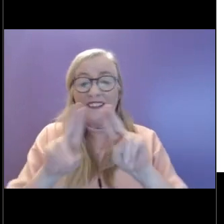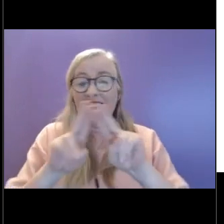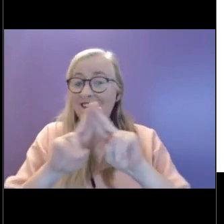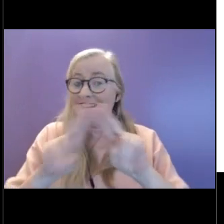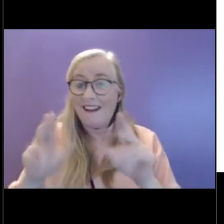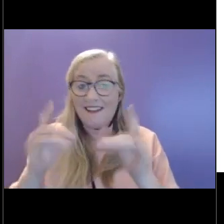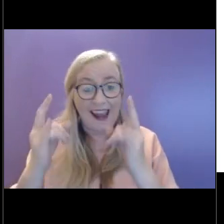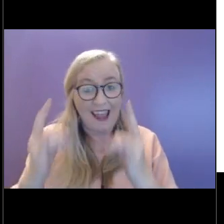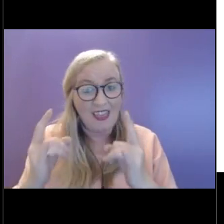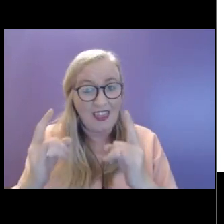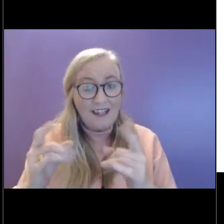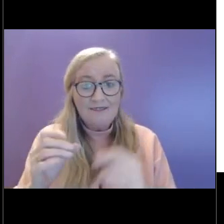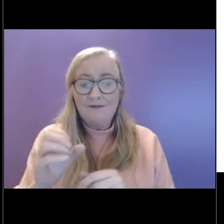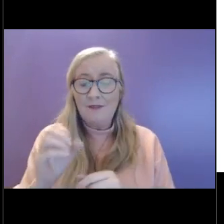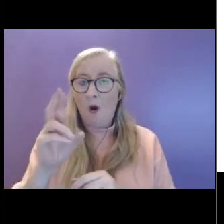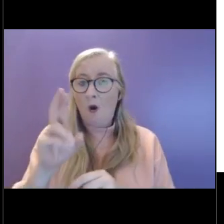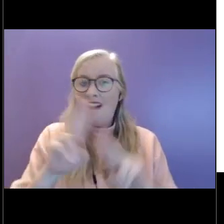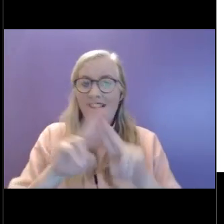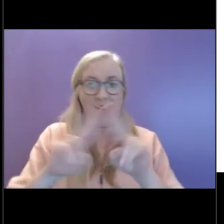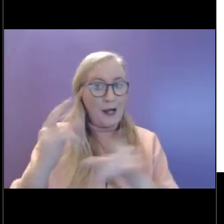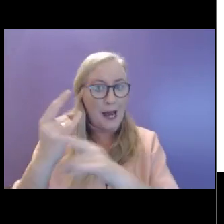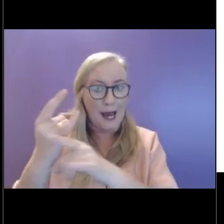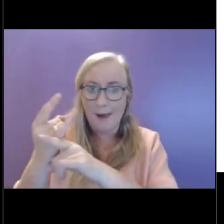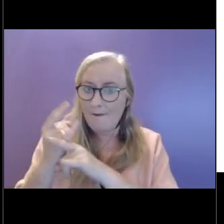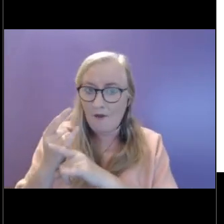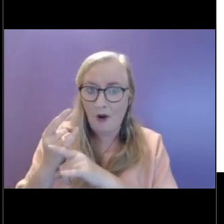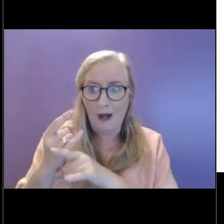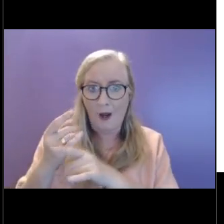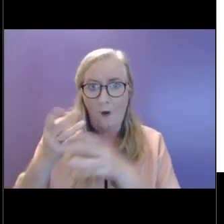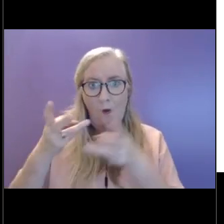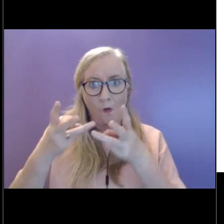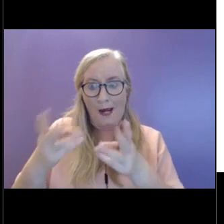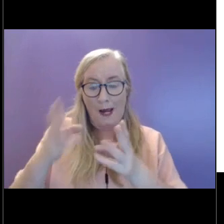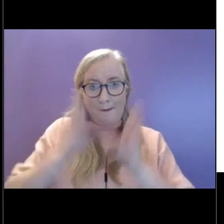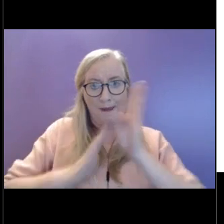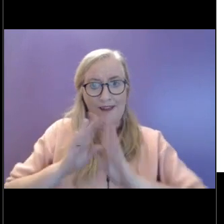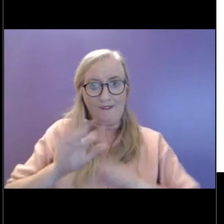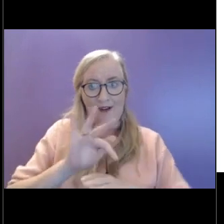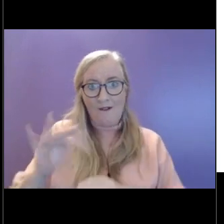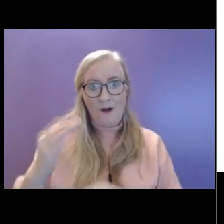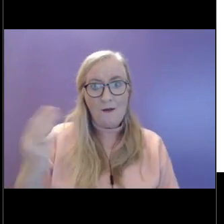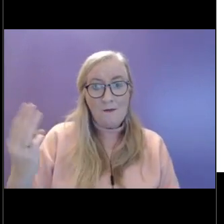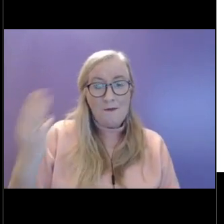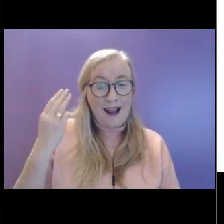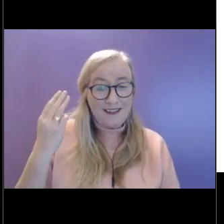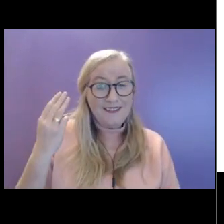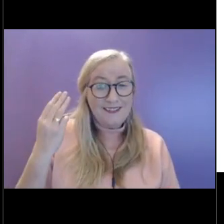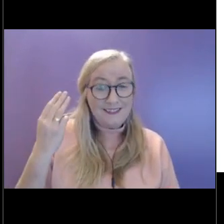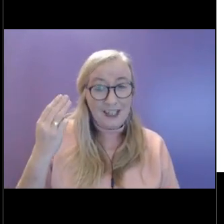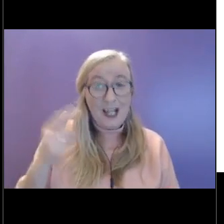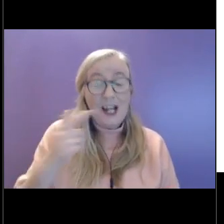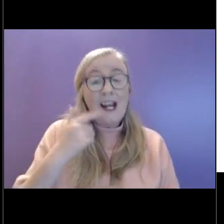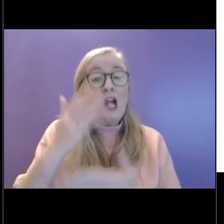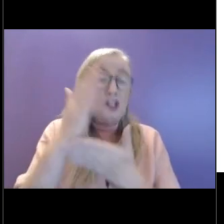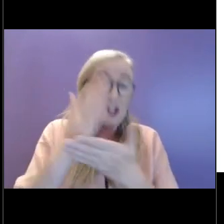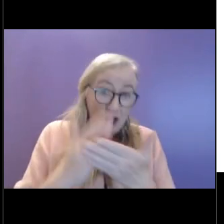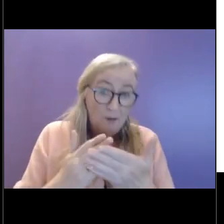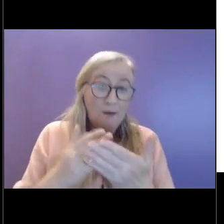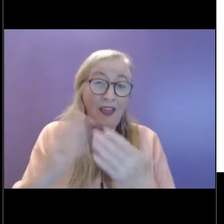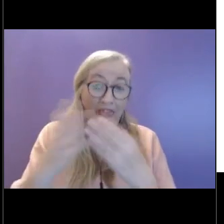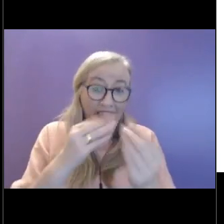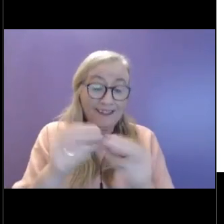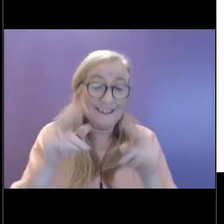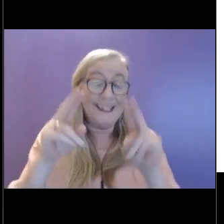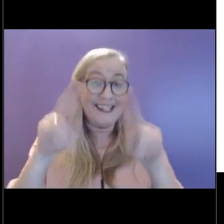dysfunctional over time. And there's some things which will remain helpful and will remain adaptive,